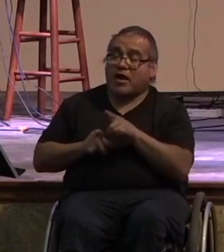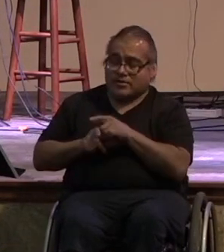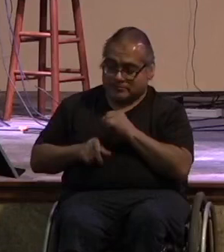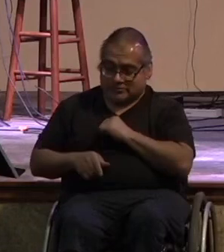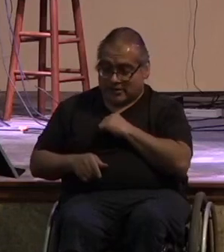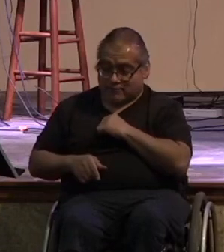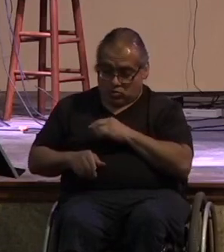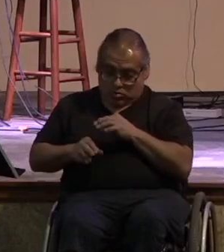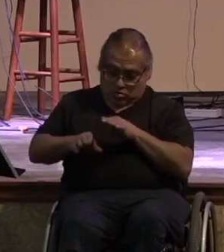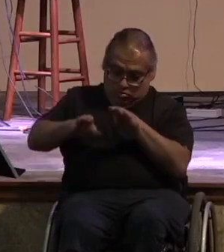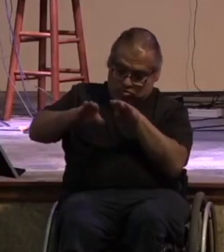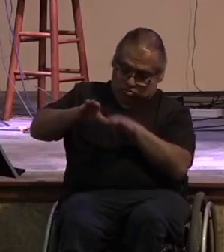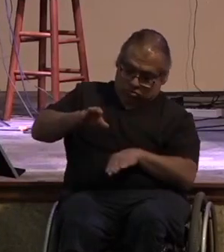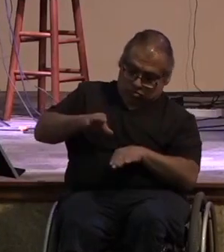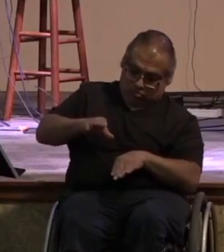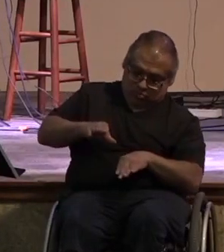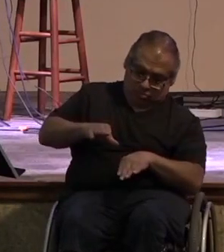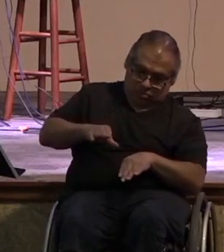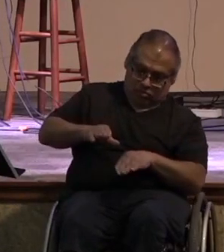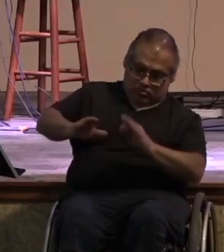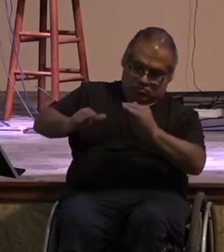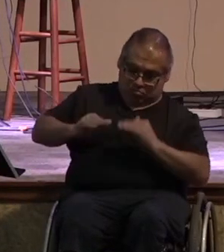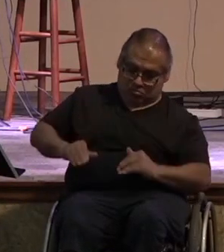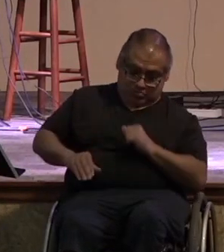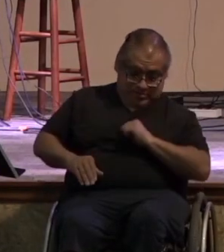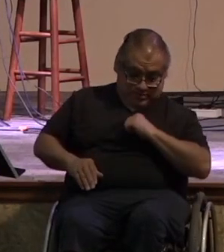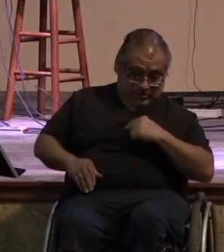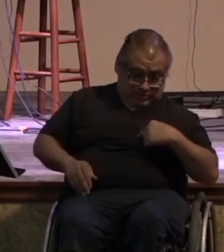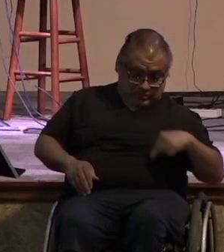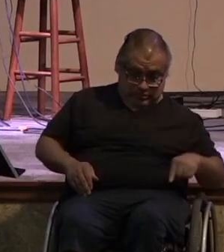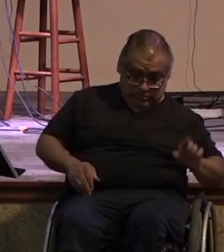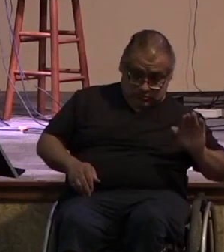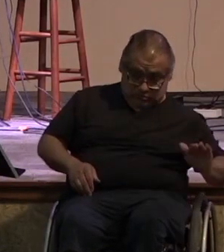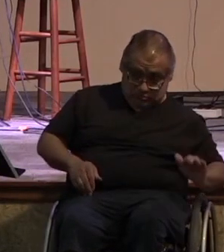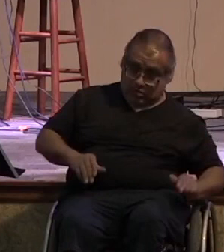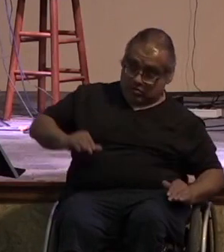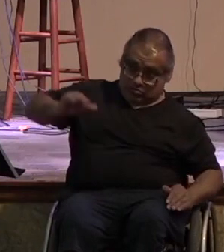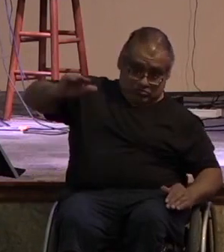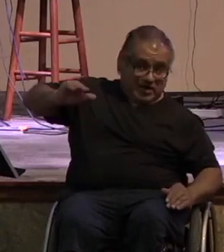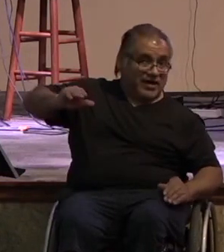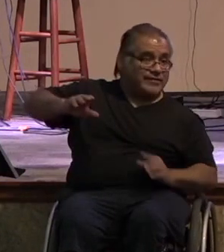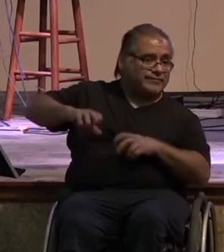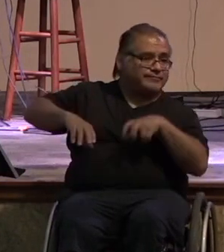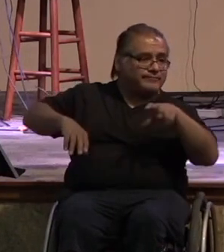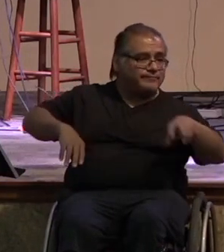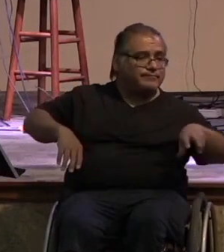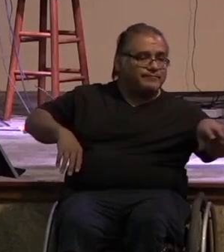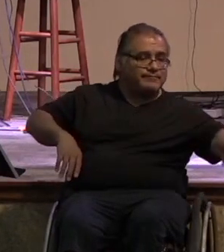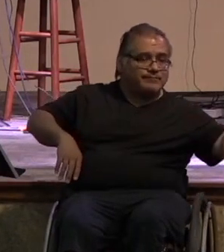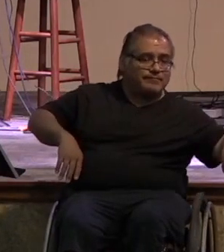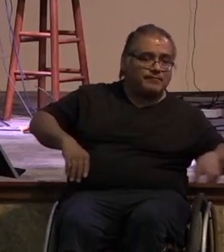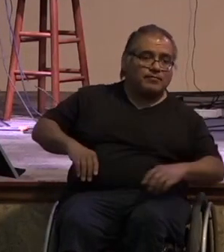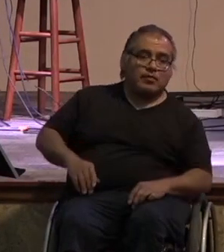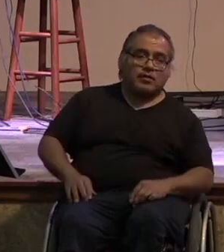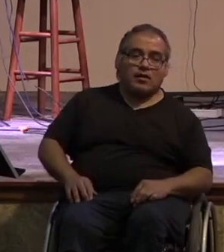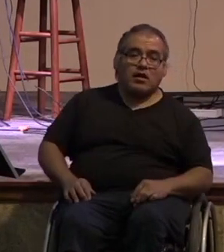me right and they elevate god and my neighbors right so there is some self-sacrifice that's expected there is